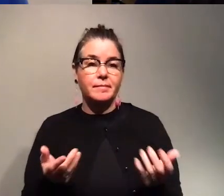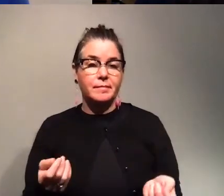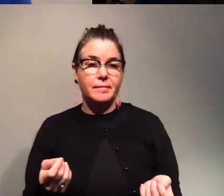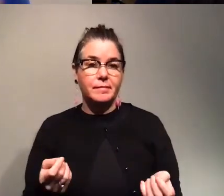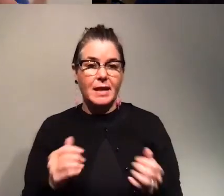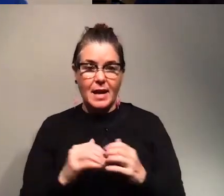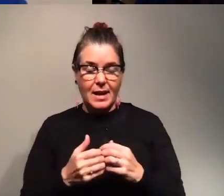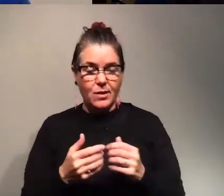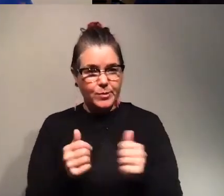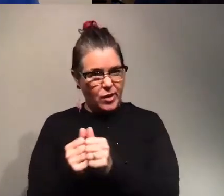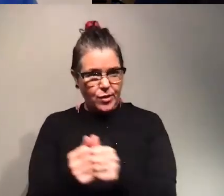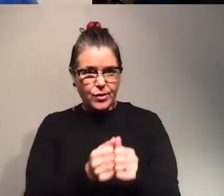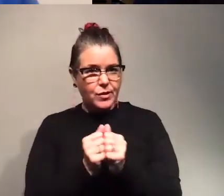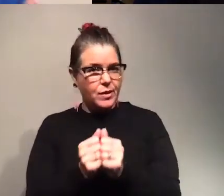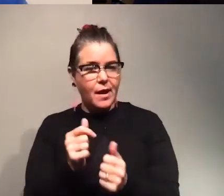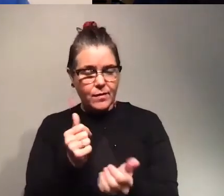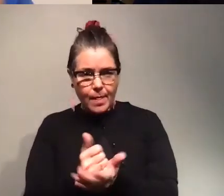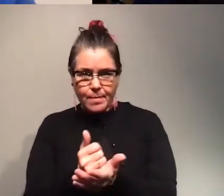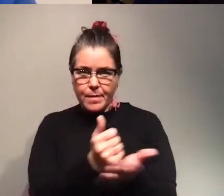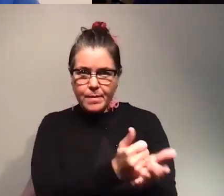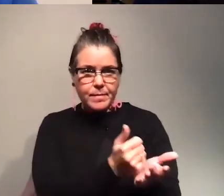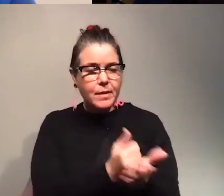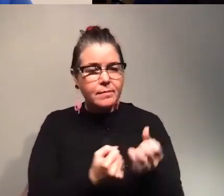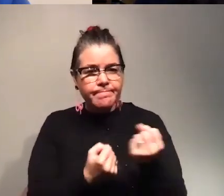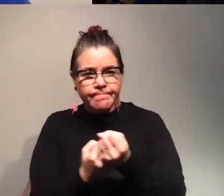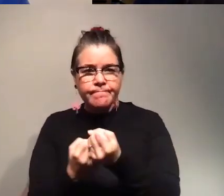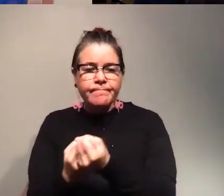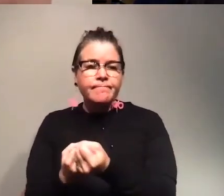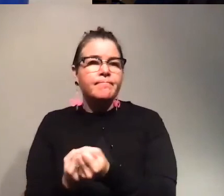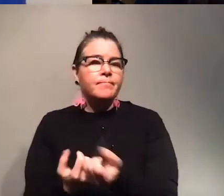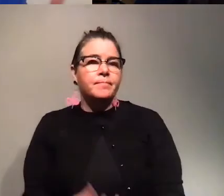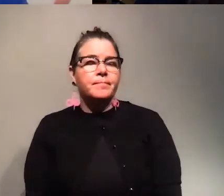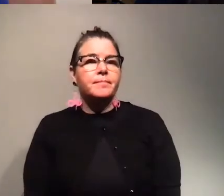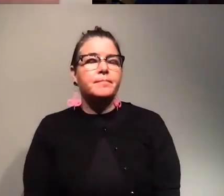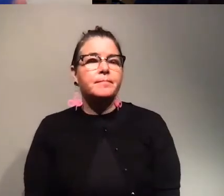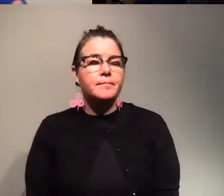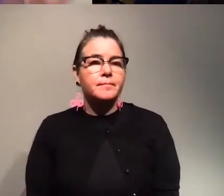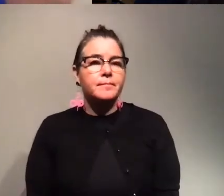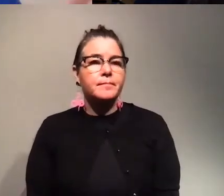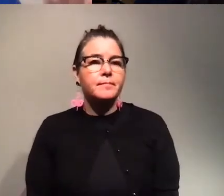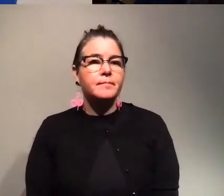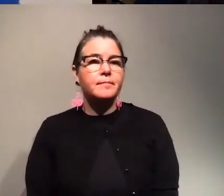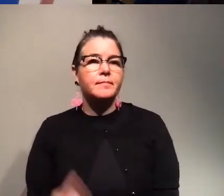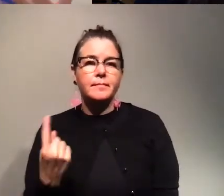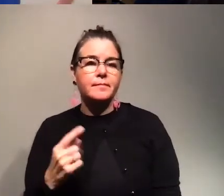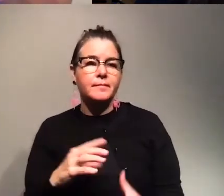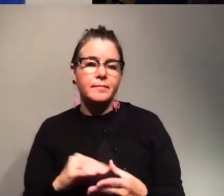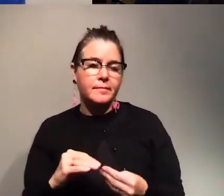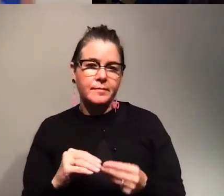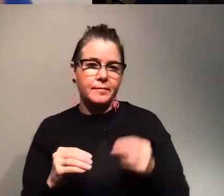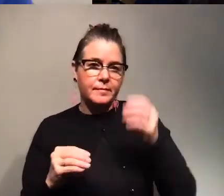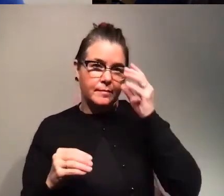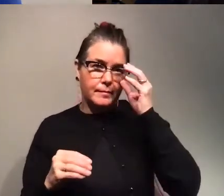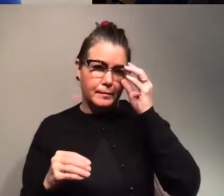together and we need to help each other and we need to support each other and mainly i always say like this but mainly women